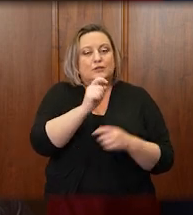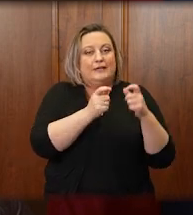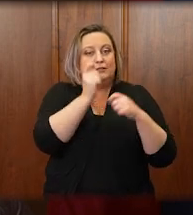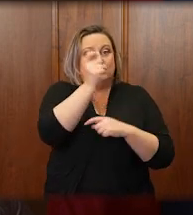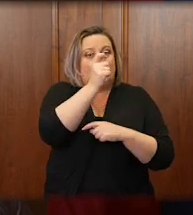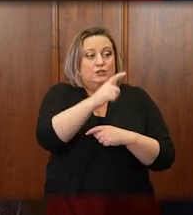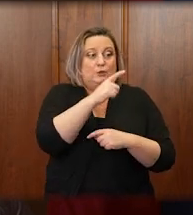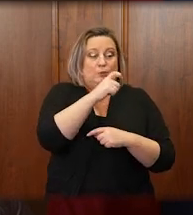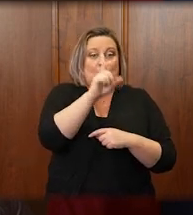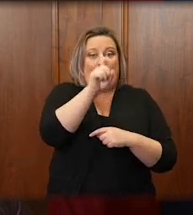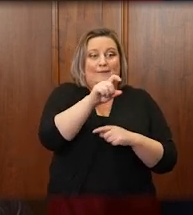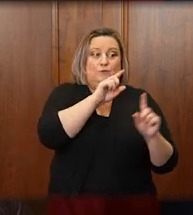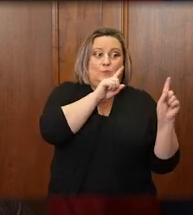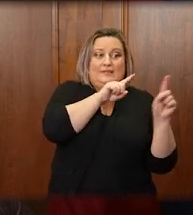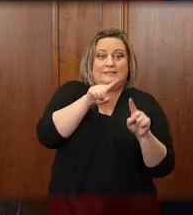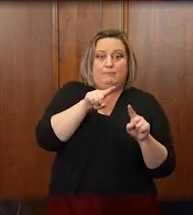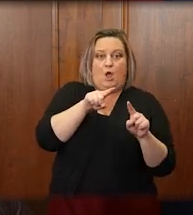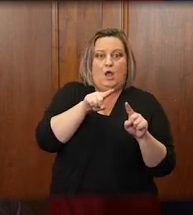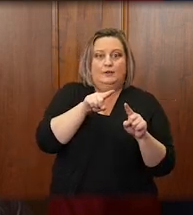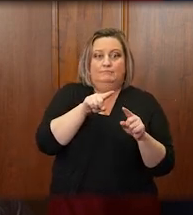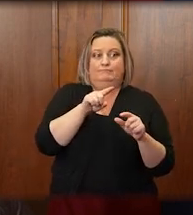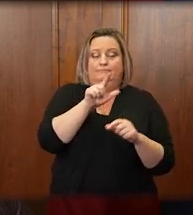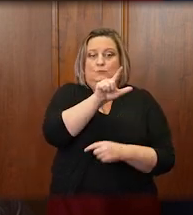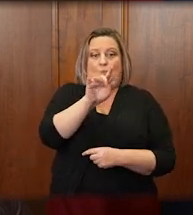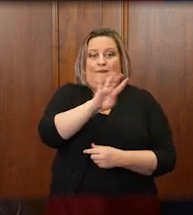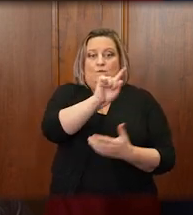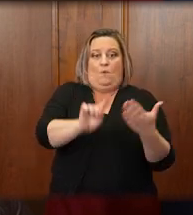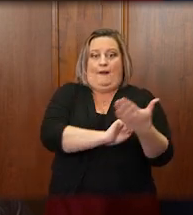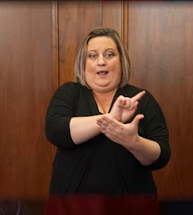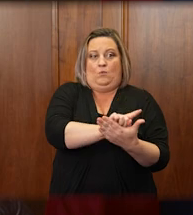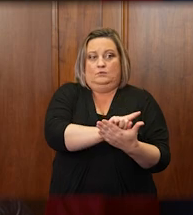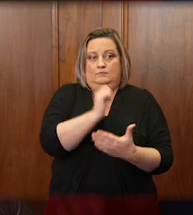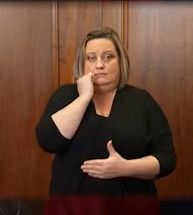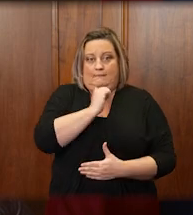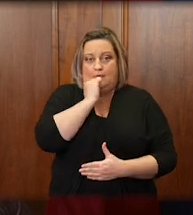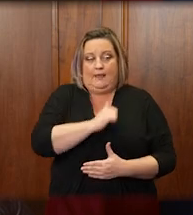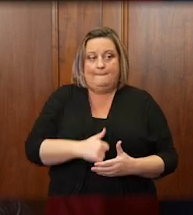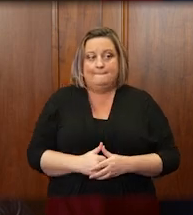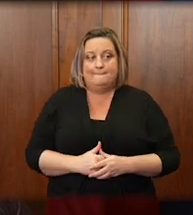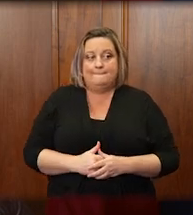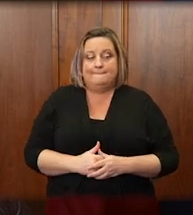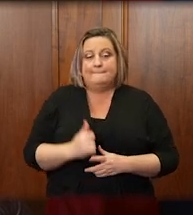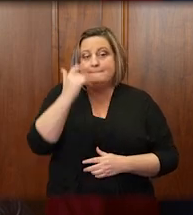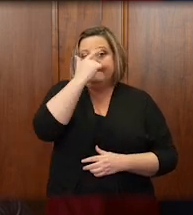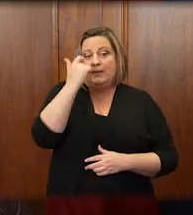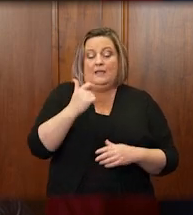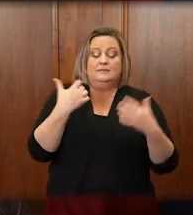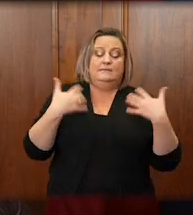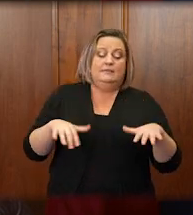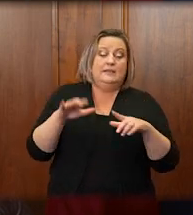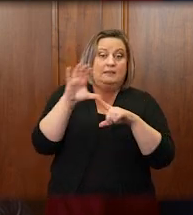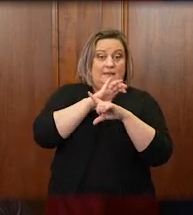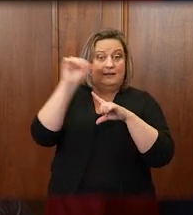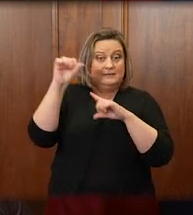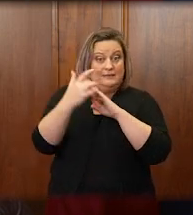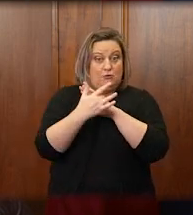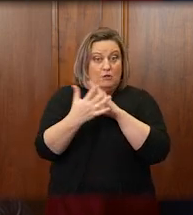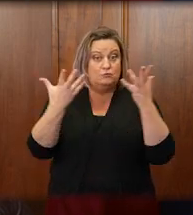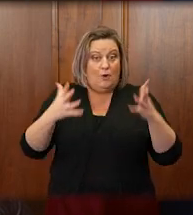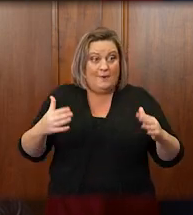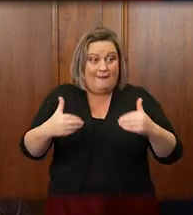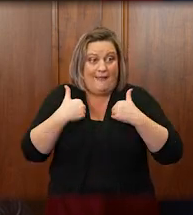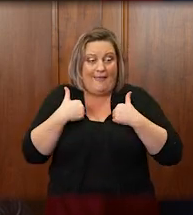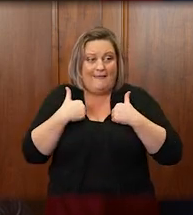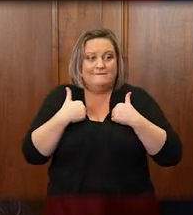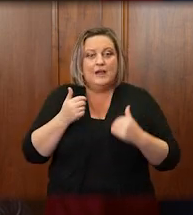things literally around the clock. Because of the excellent technology we have, however, the